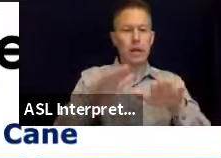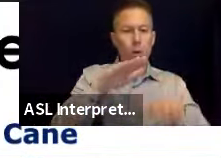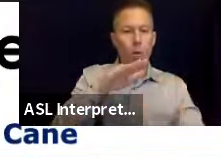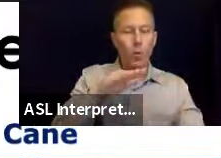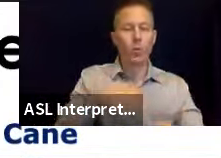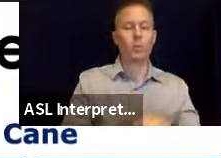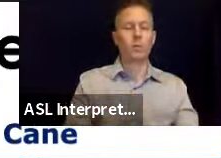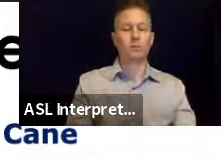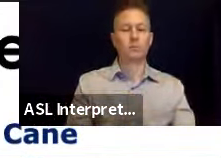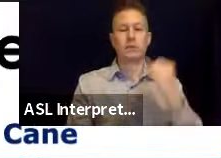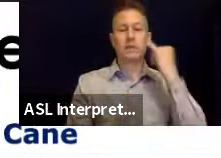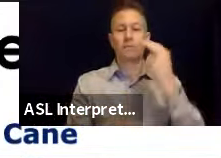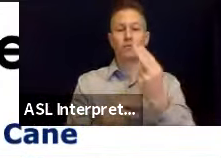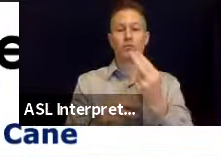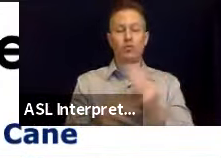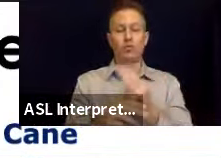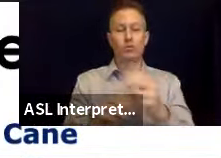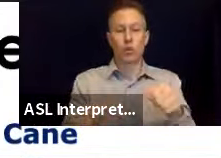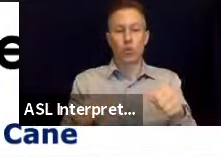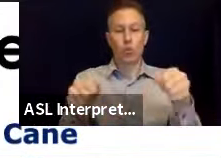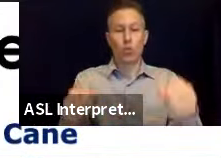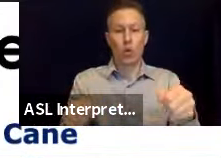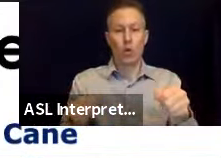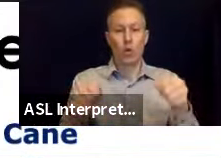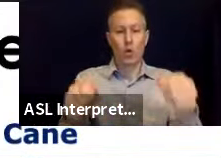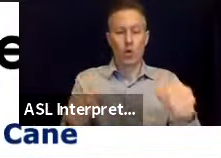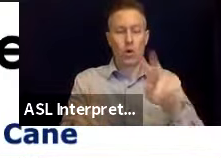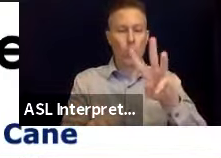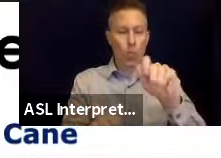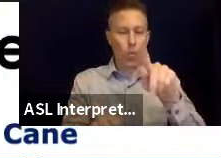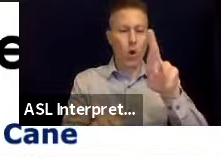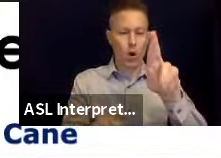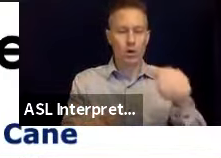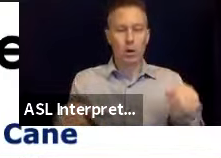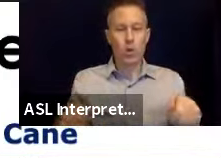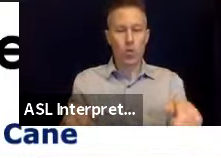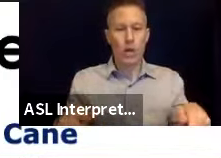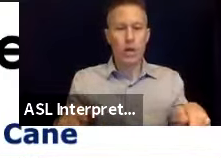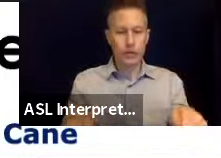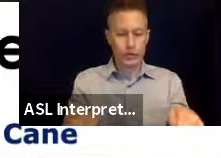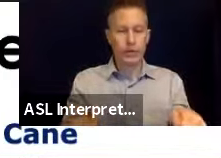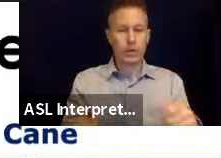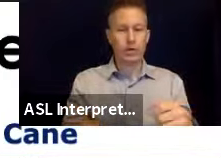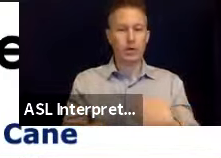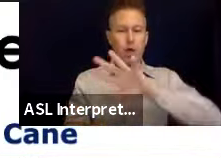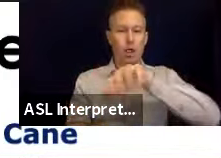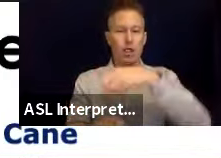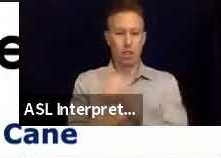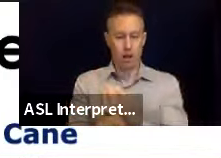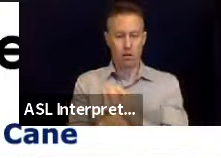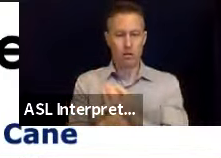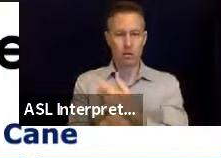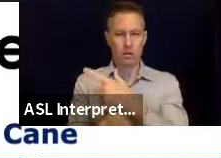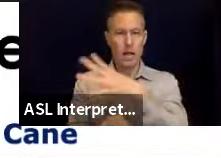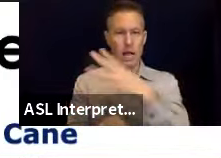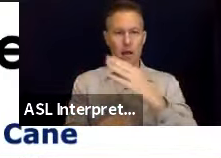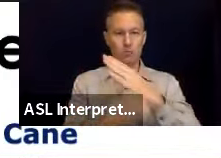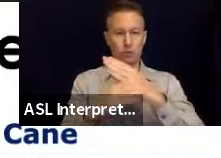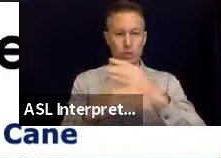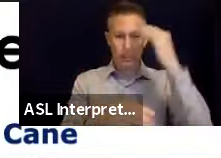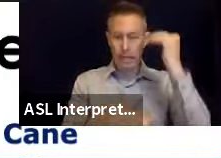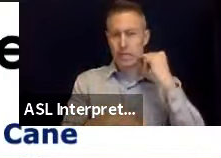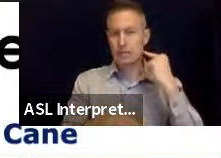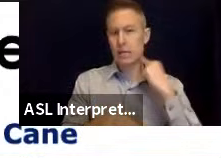If you use a walker or wheelchair, lock them in place and protect your head and neck with your arms.